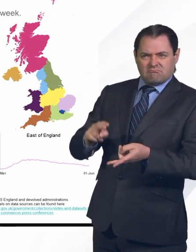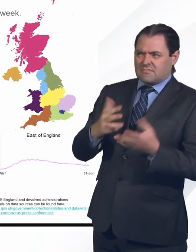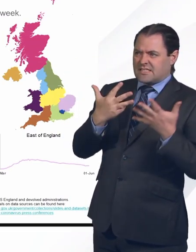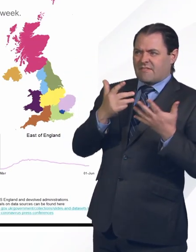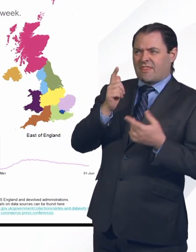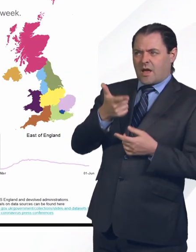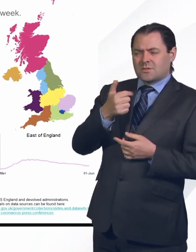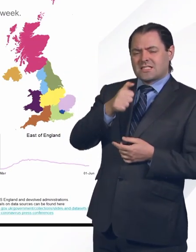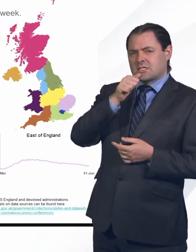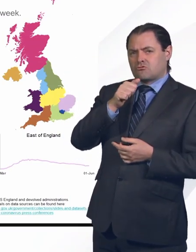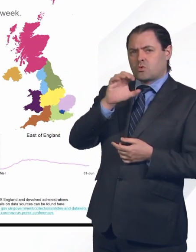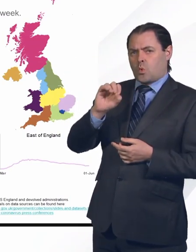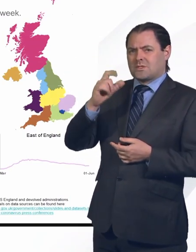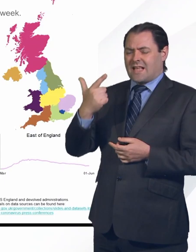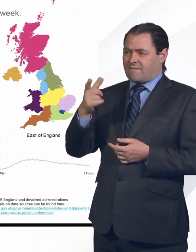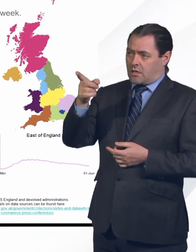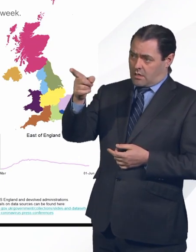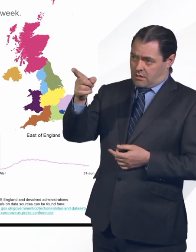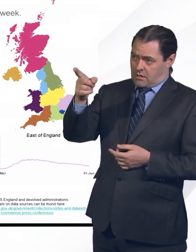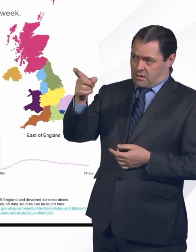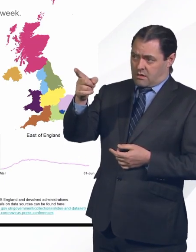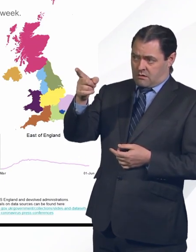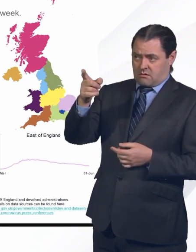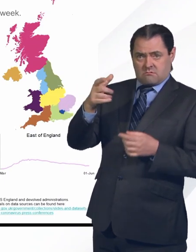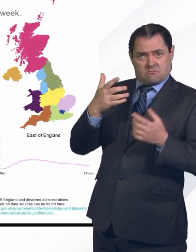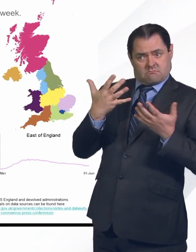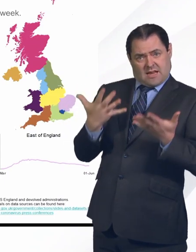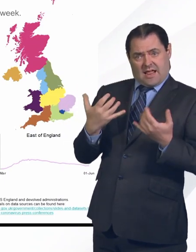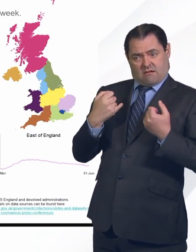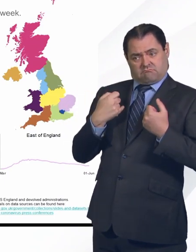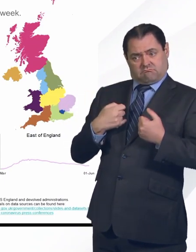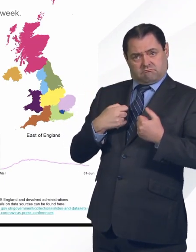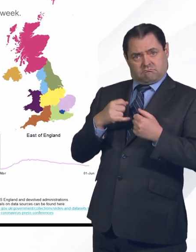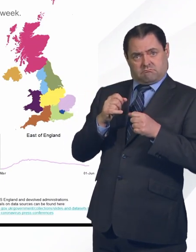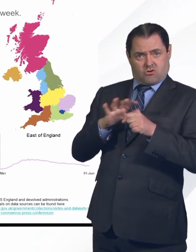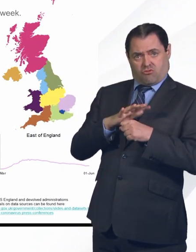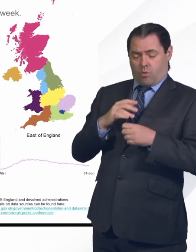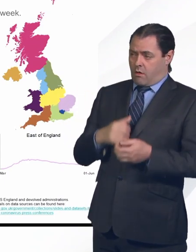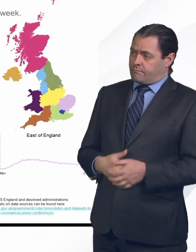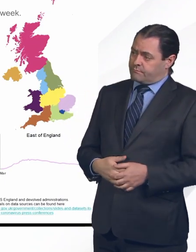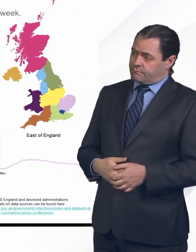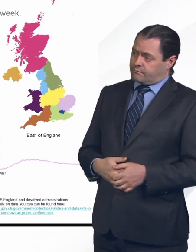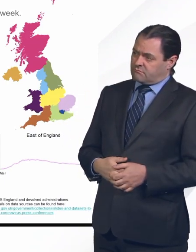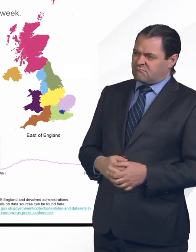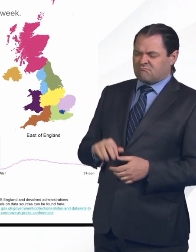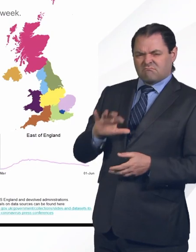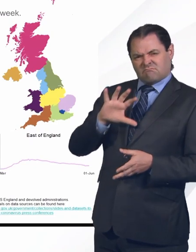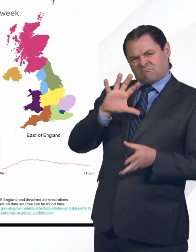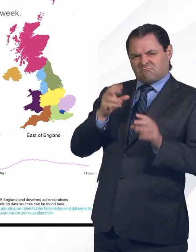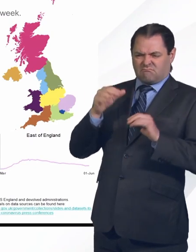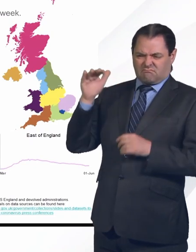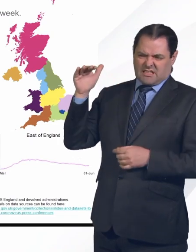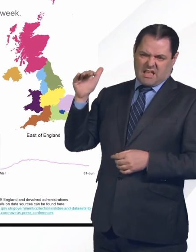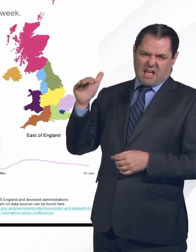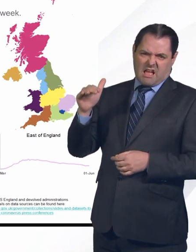,607 are now in hospital with coronavirus, and that is broadly falling in